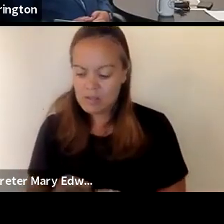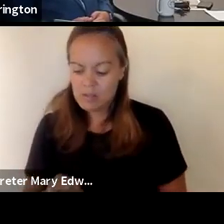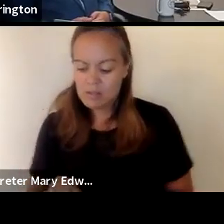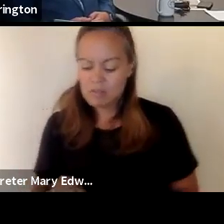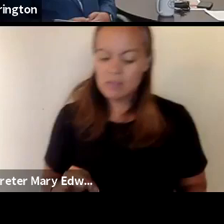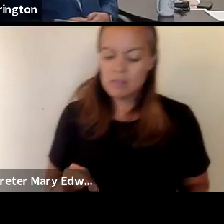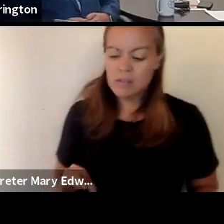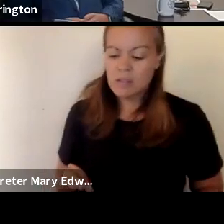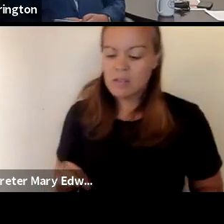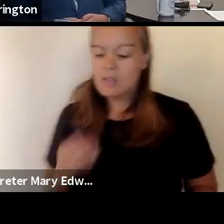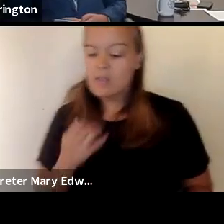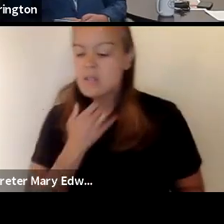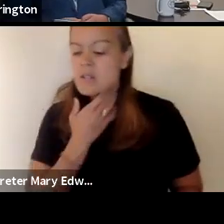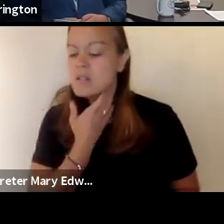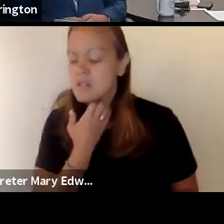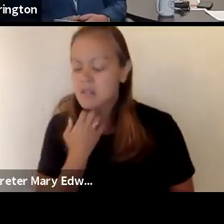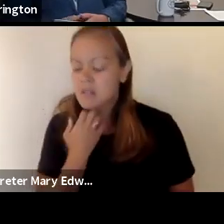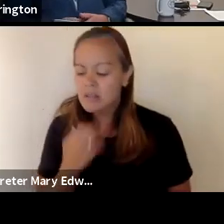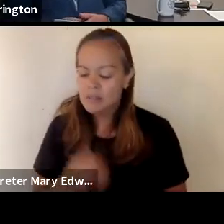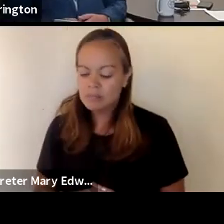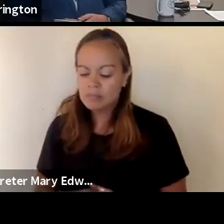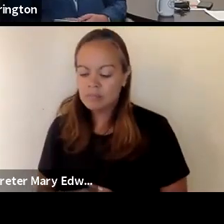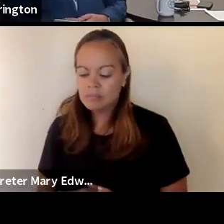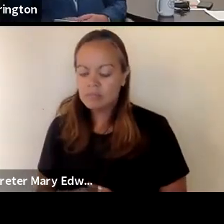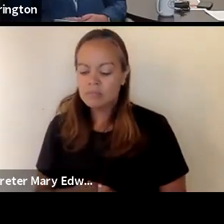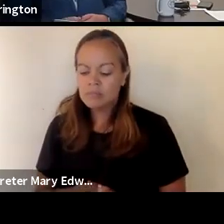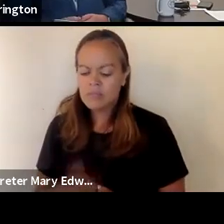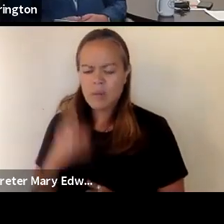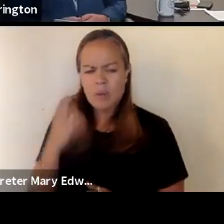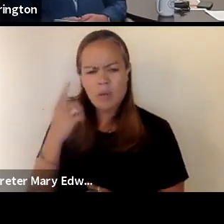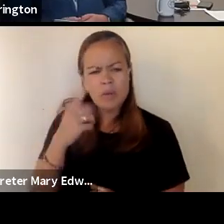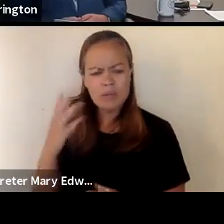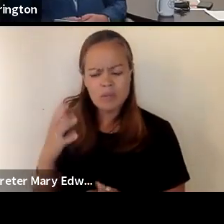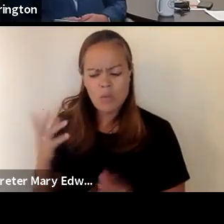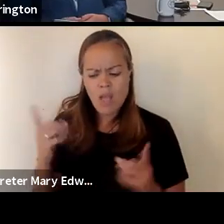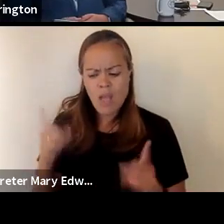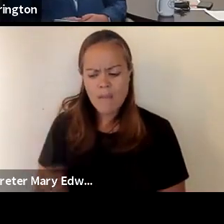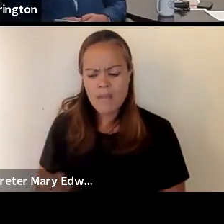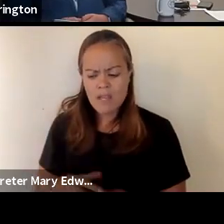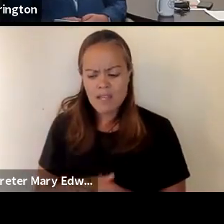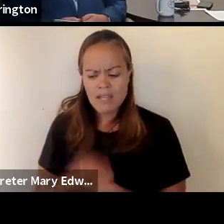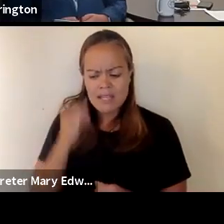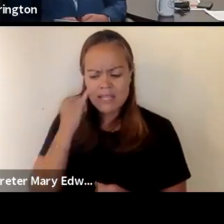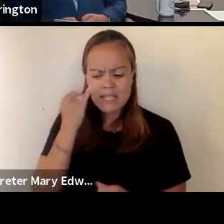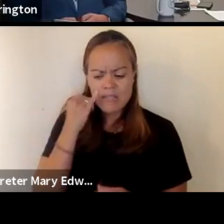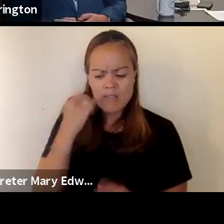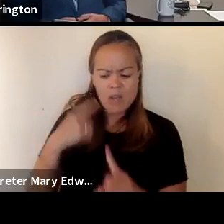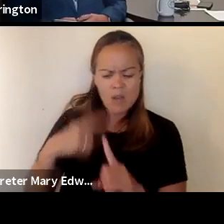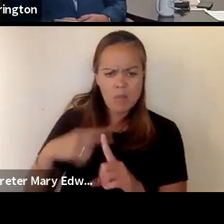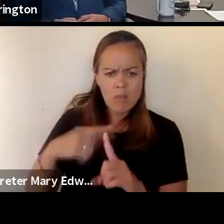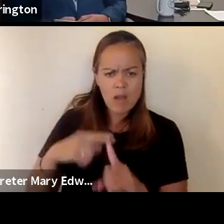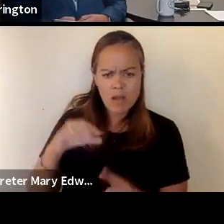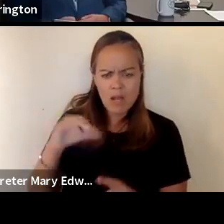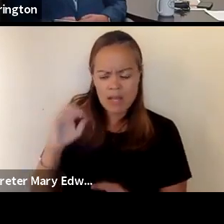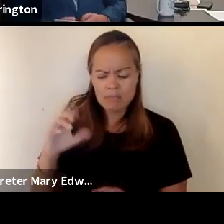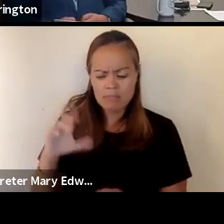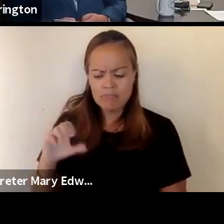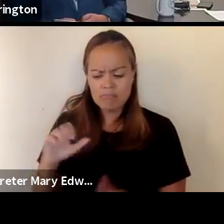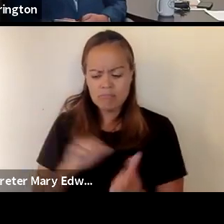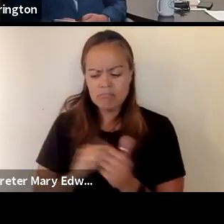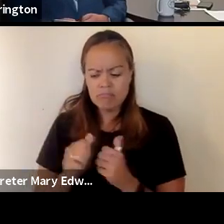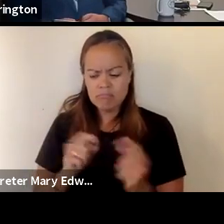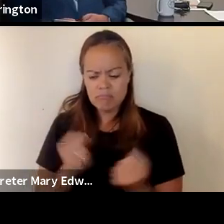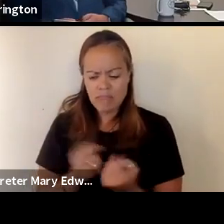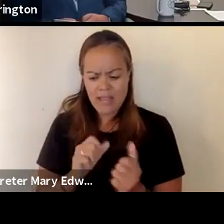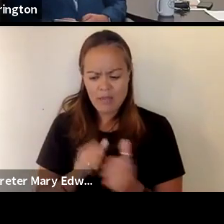gearing up and so we have people wondering what will happen if there's a positive case on a sports team how is